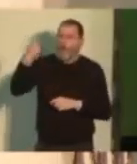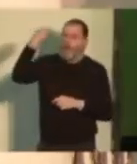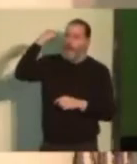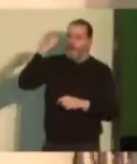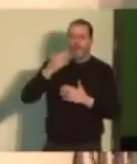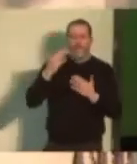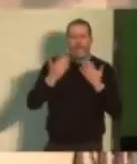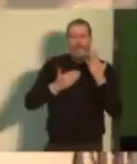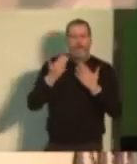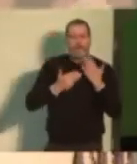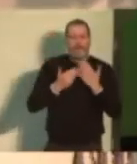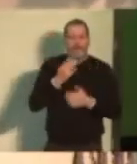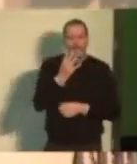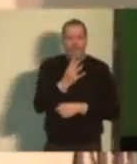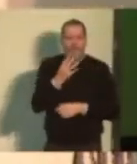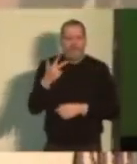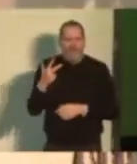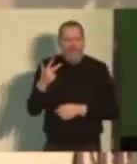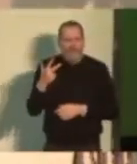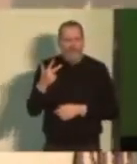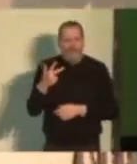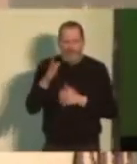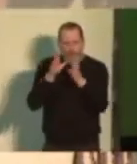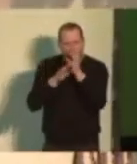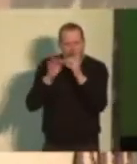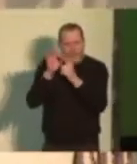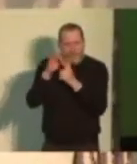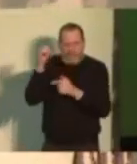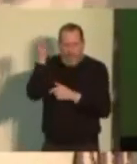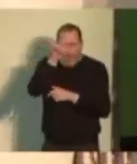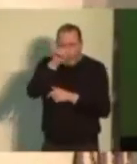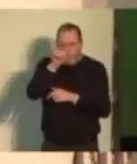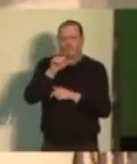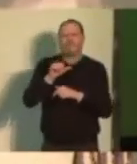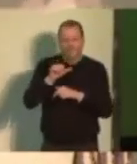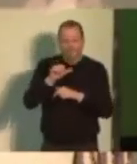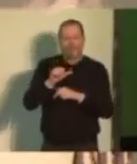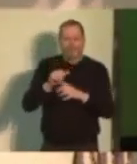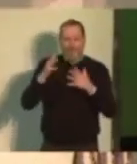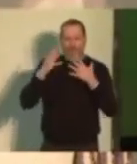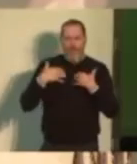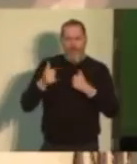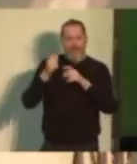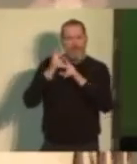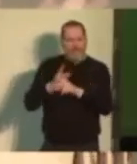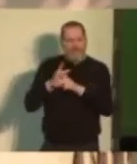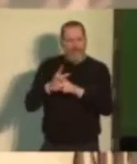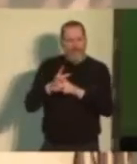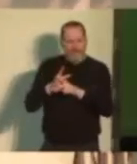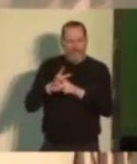your country had the wisdom to say that health care is a human right, not a privilege.